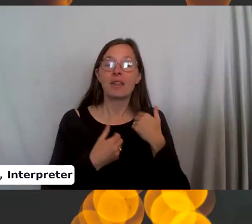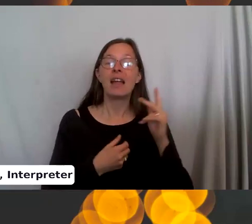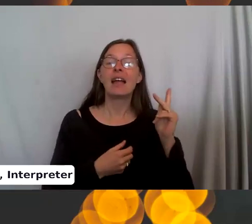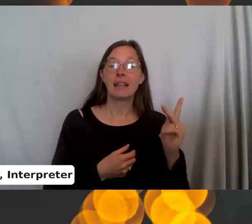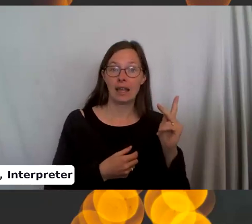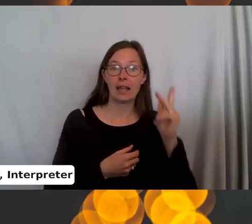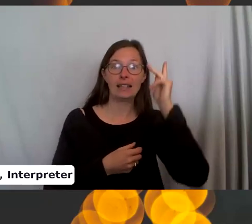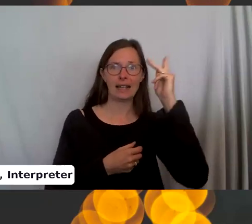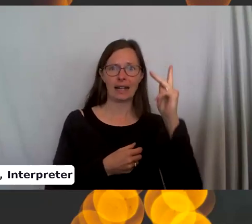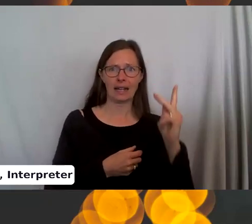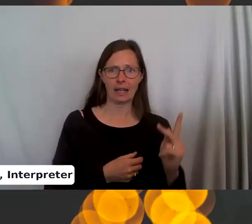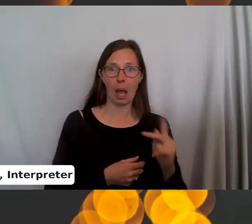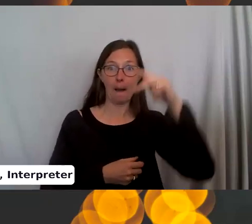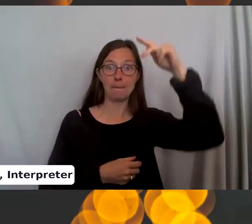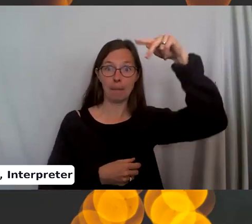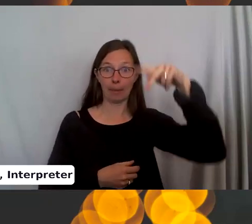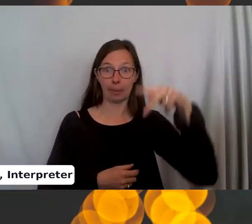sweater. They alternate.